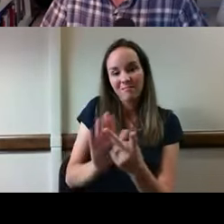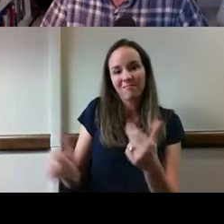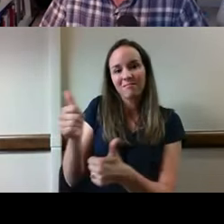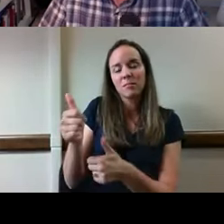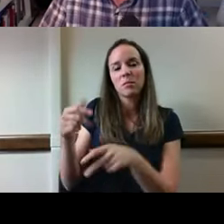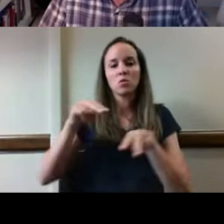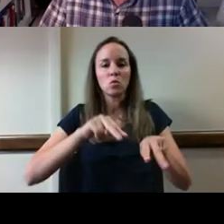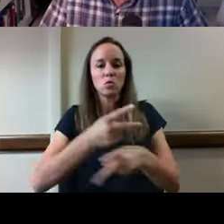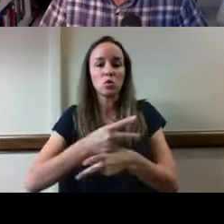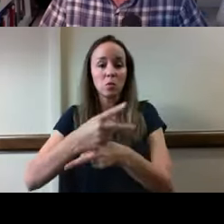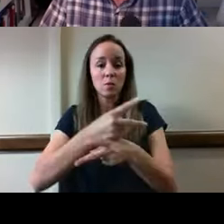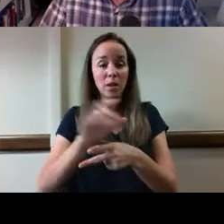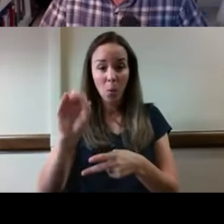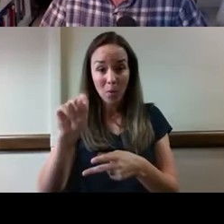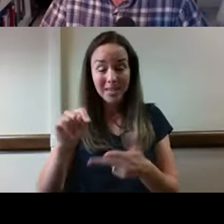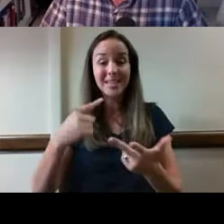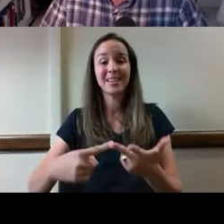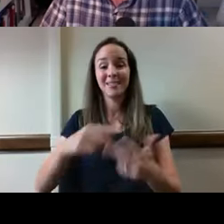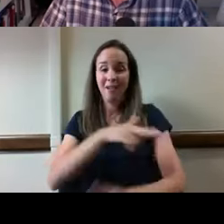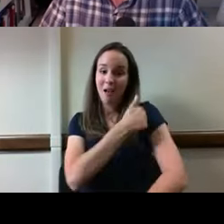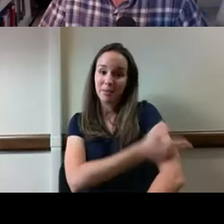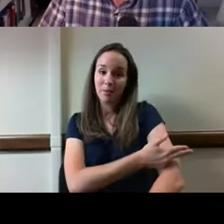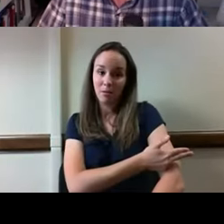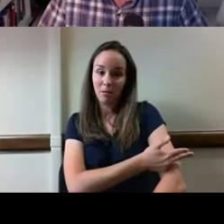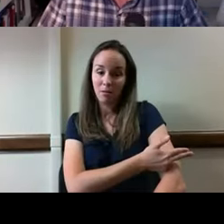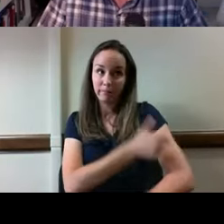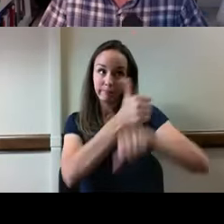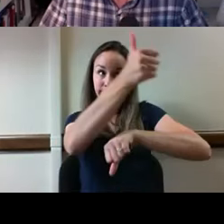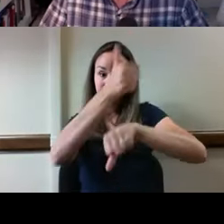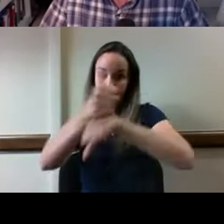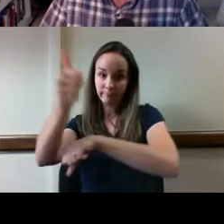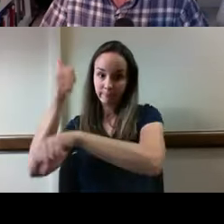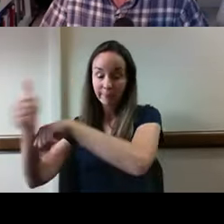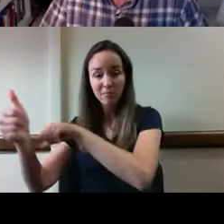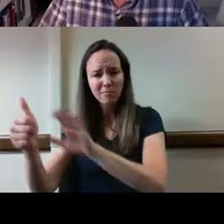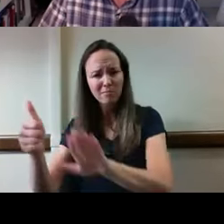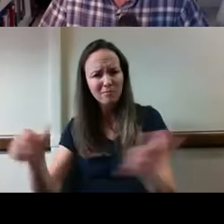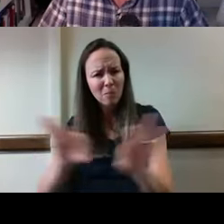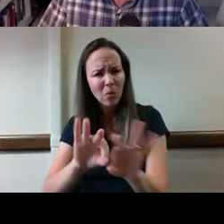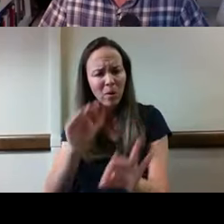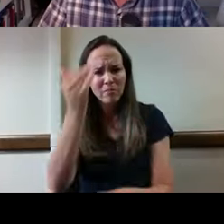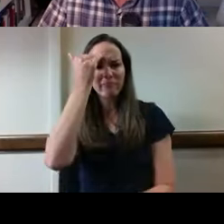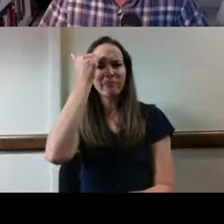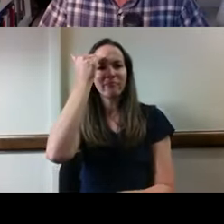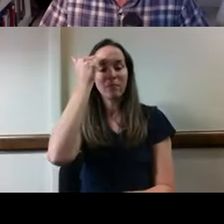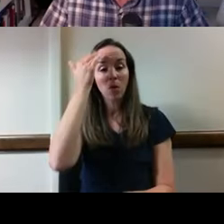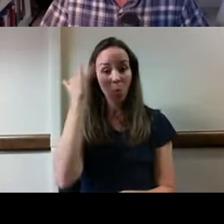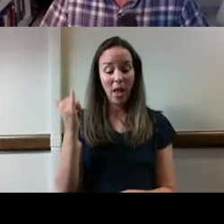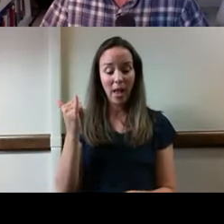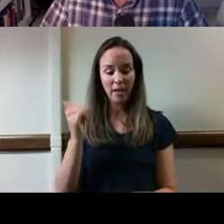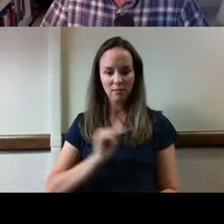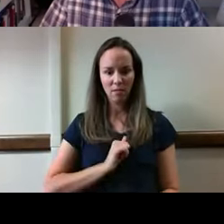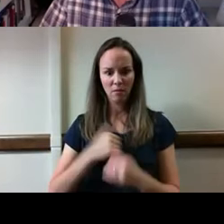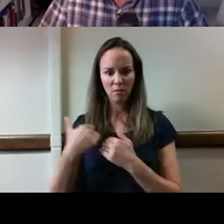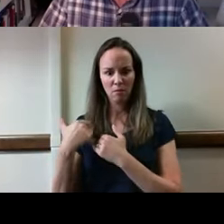and the hospital itself. That's an important thing to keep in mind because you can be held legally